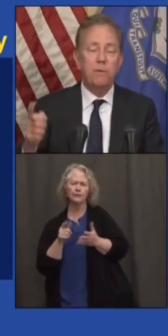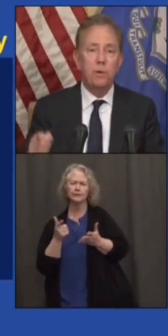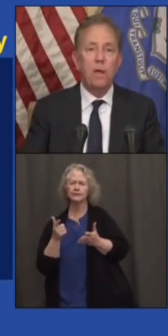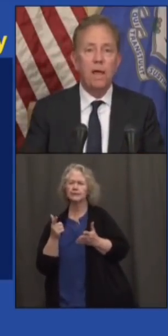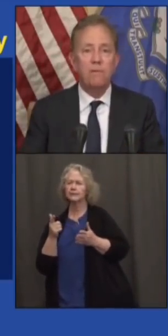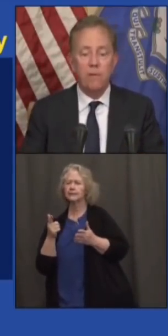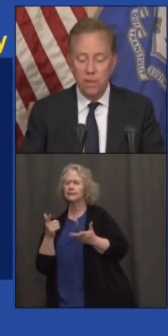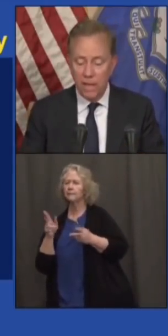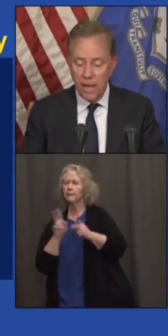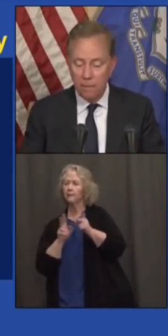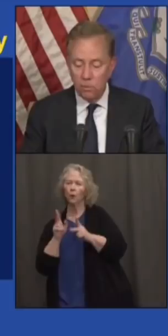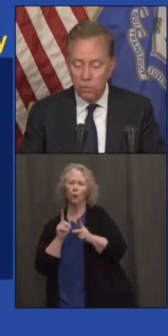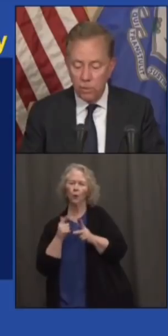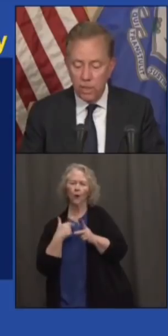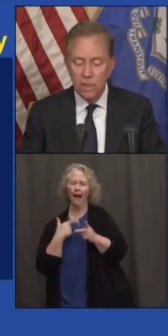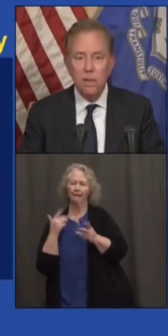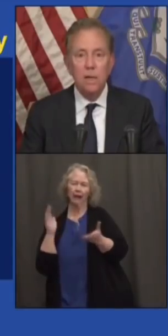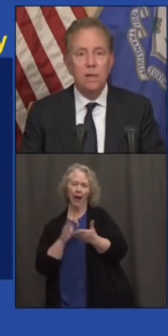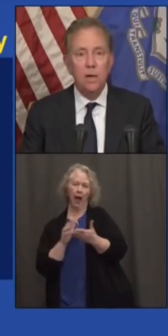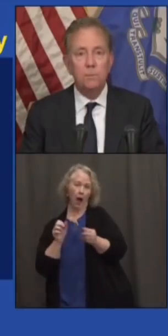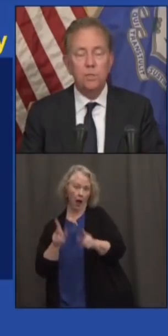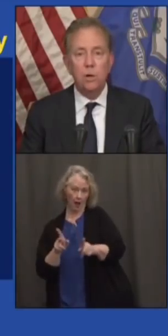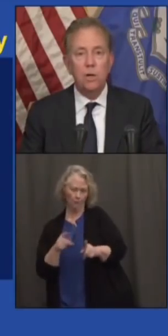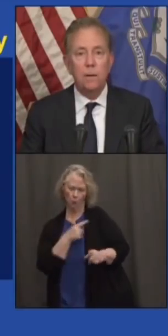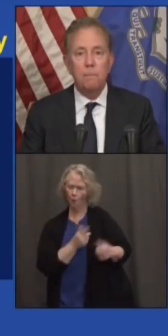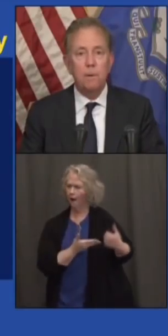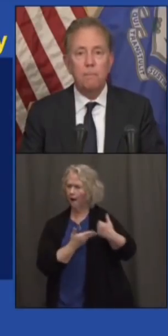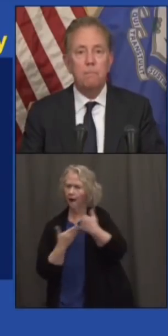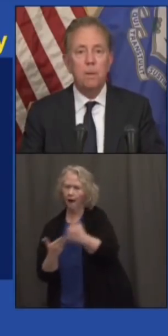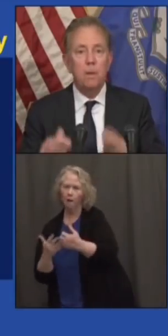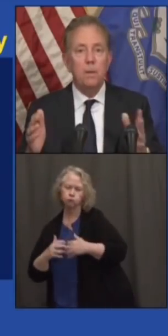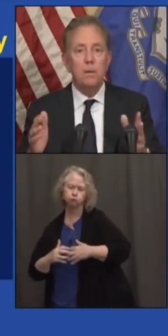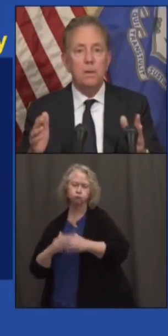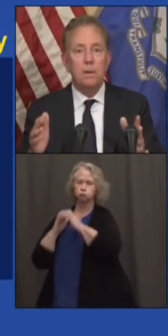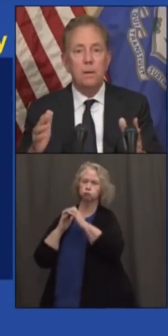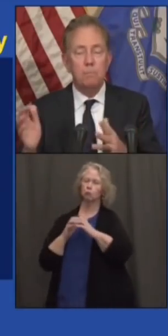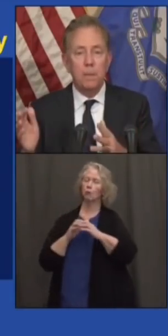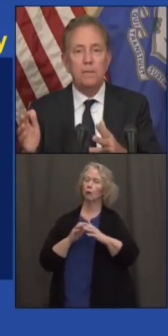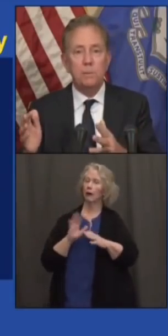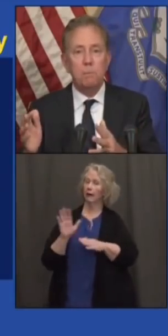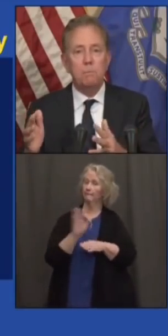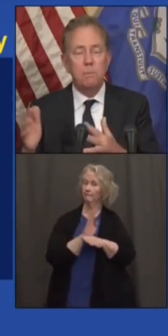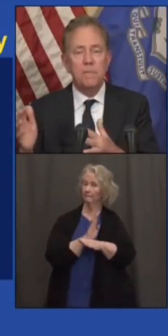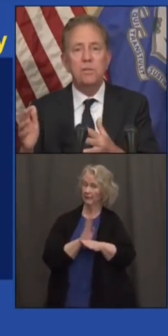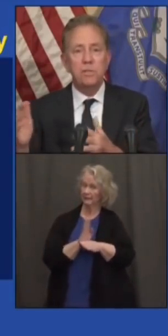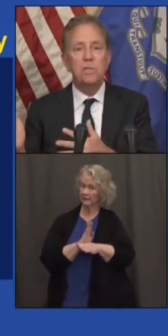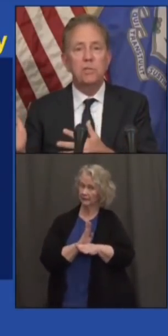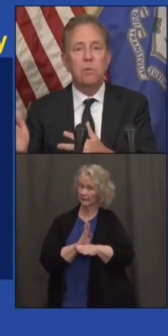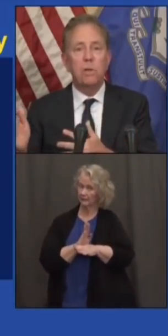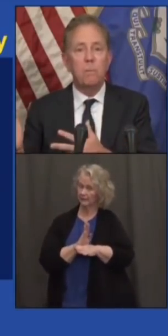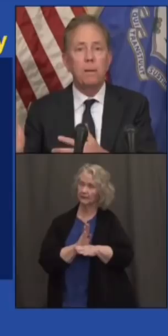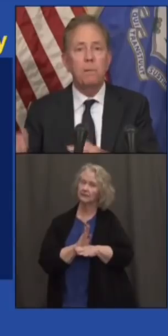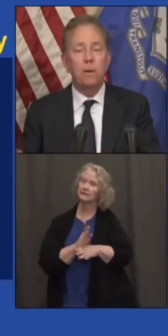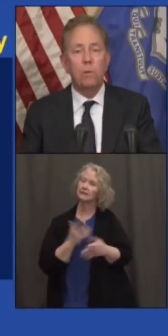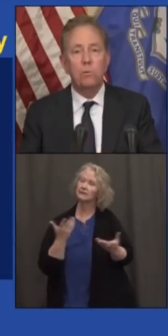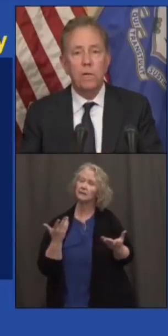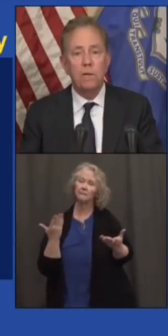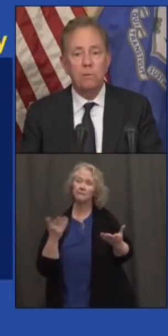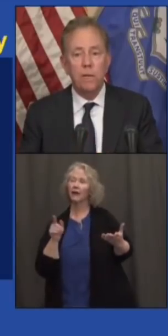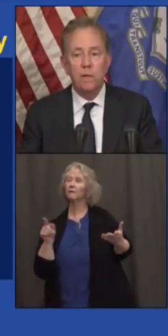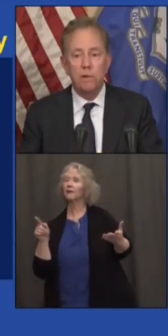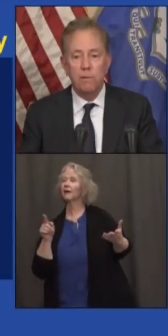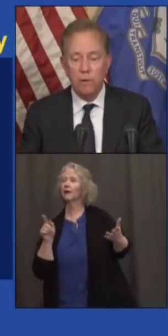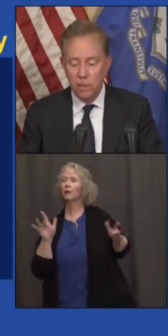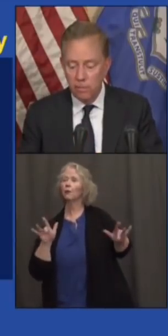opportunity for you to have the capital you need to help start up a place, businesses where there might be a real